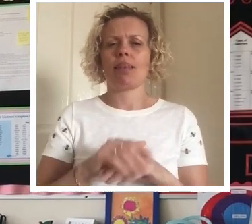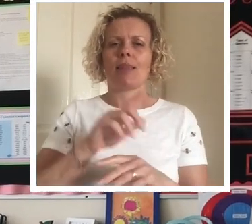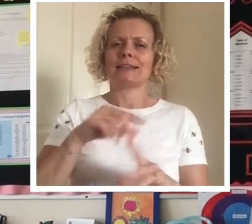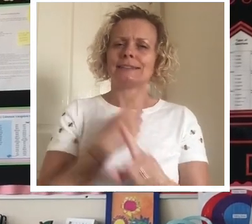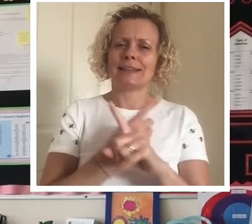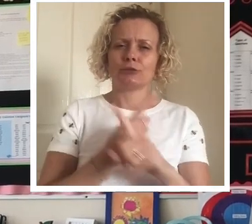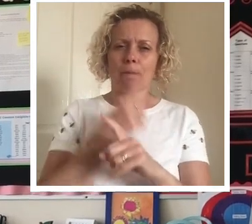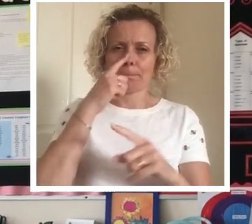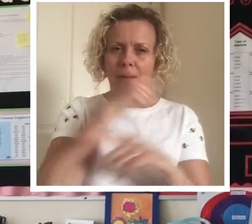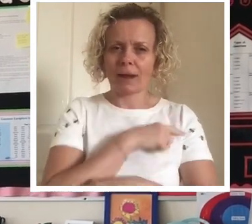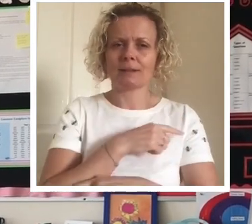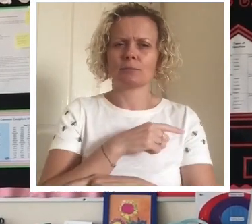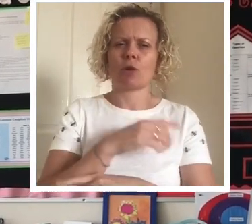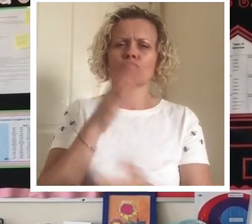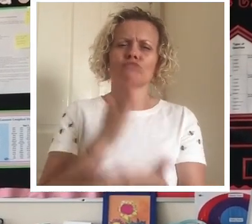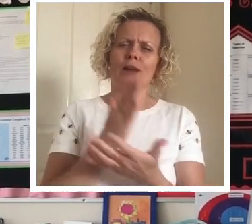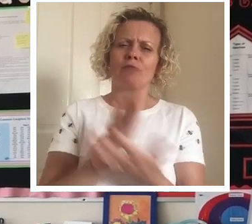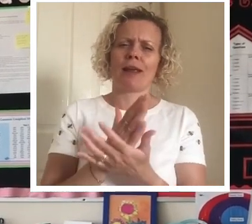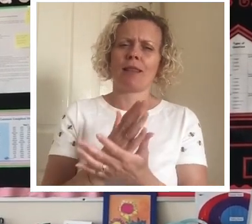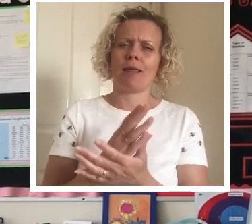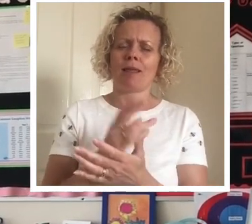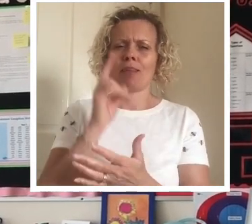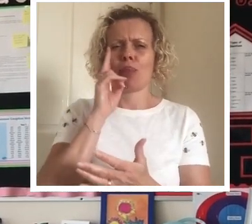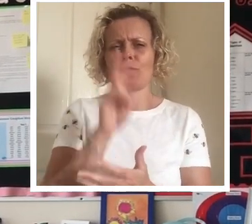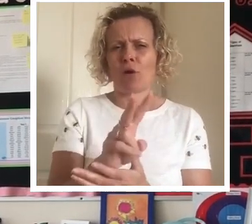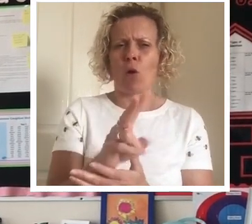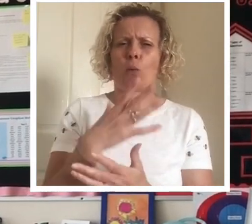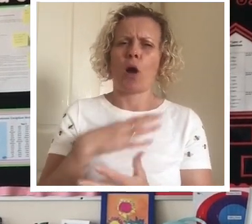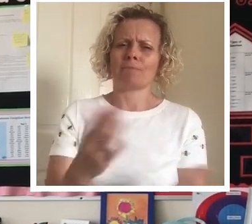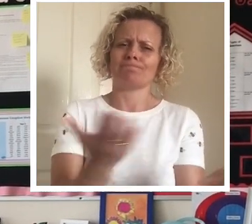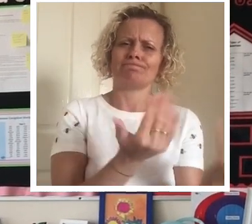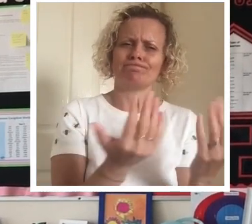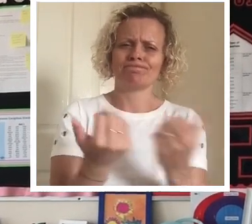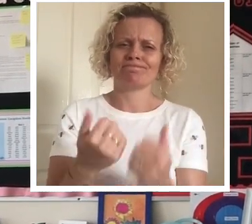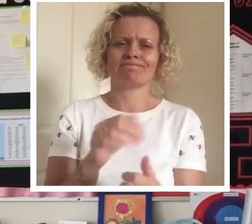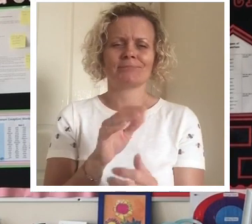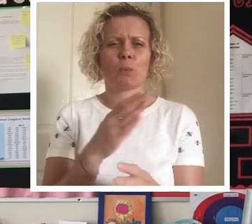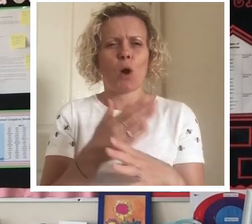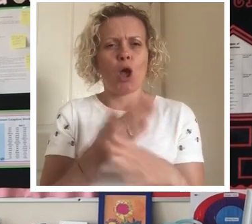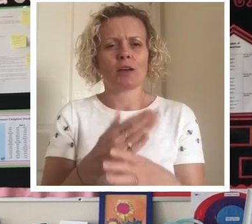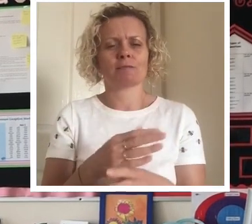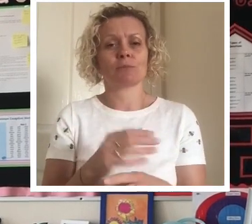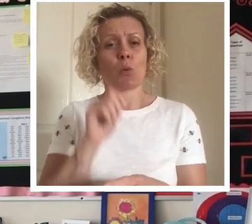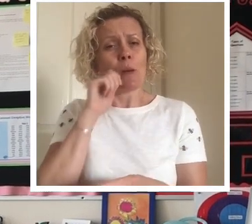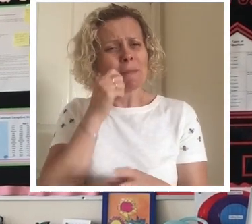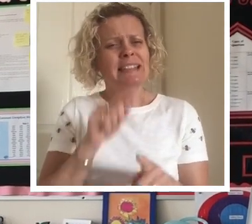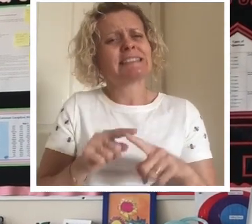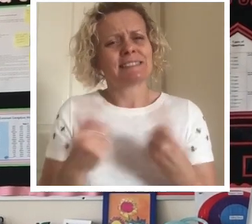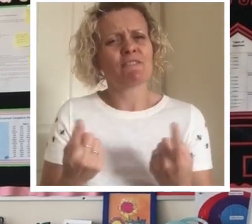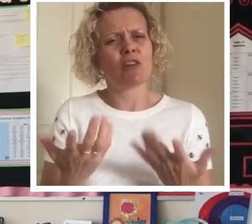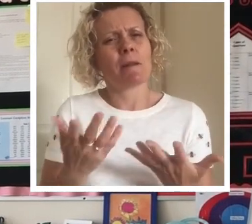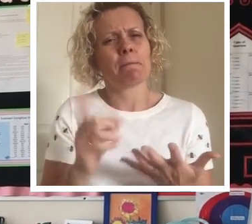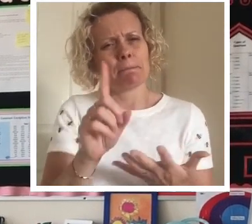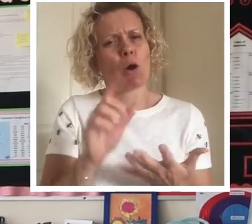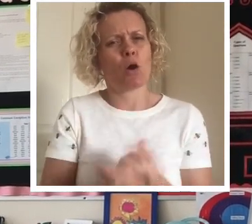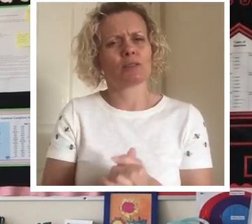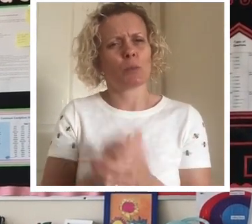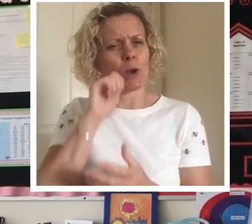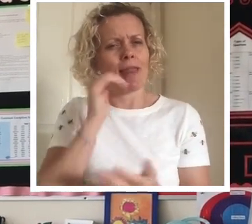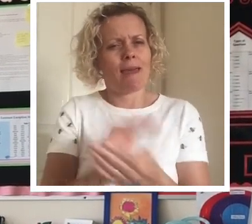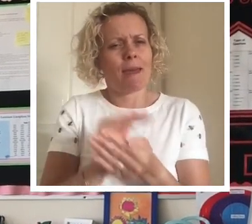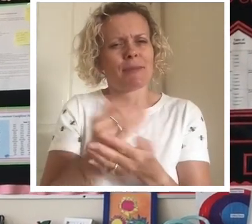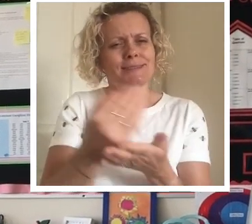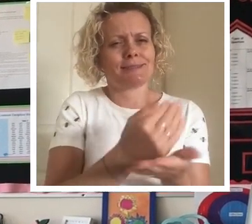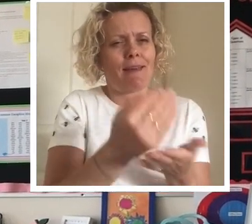you and we're really really really looking forward to working with you again in a way that's going to be slightly different but we're going to keep you safe